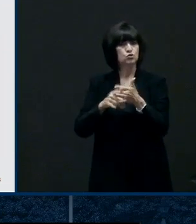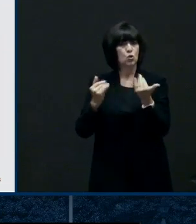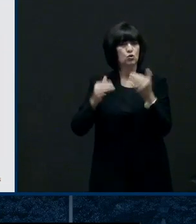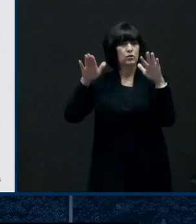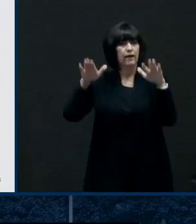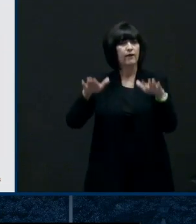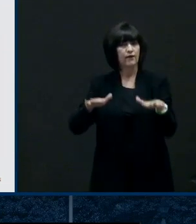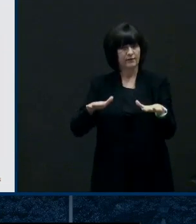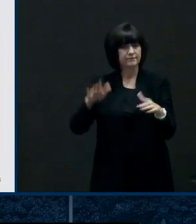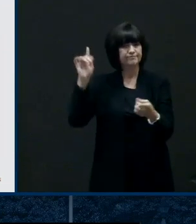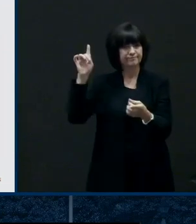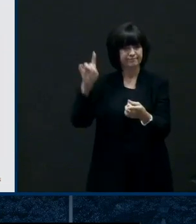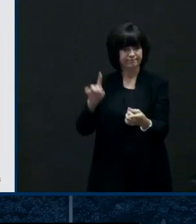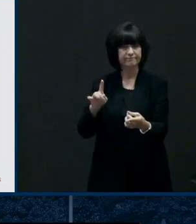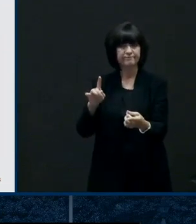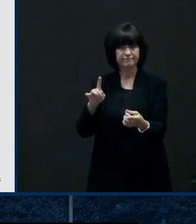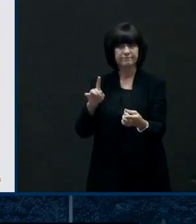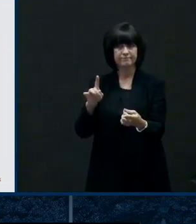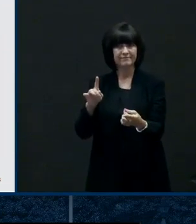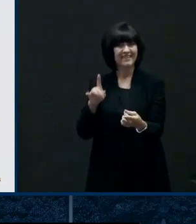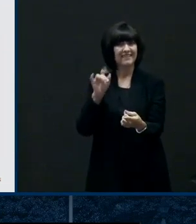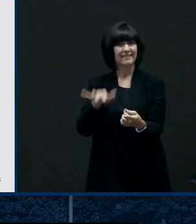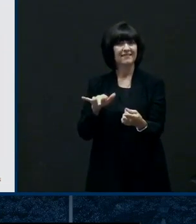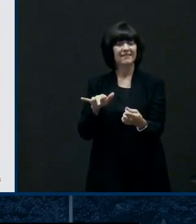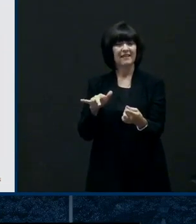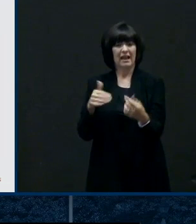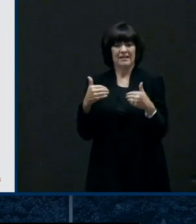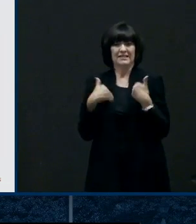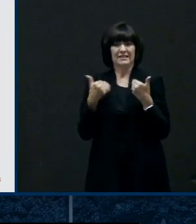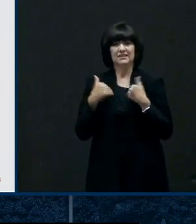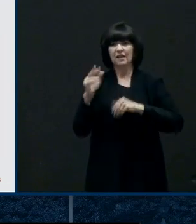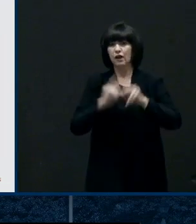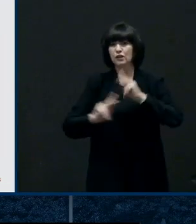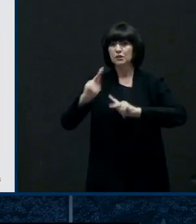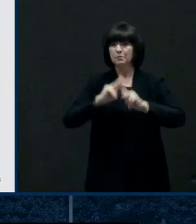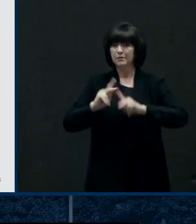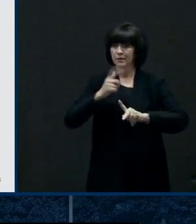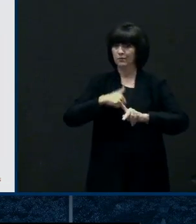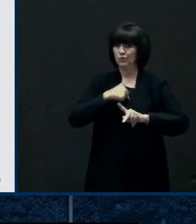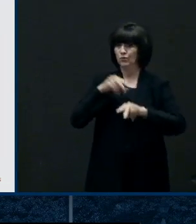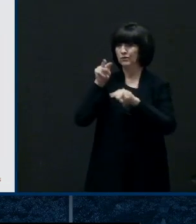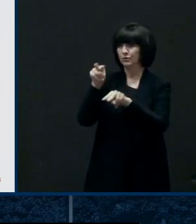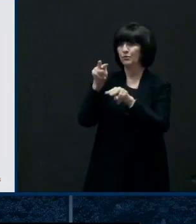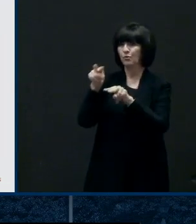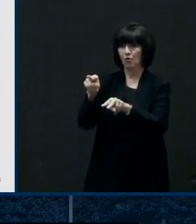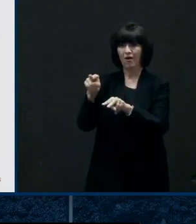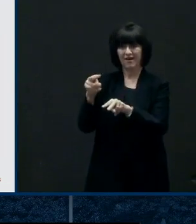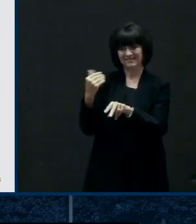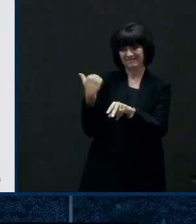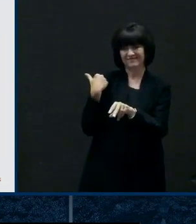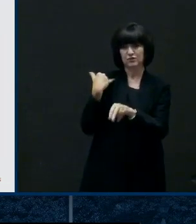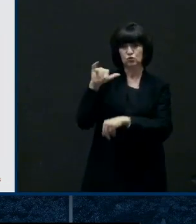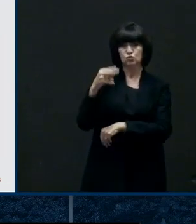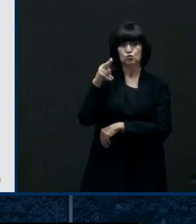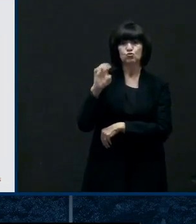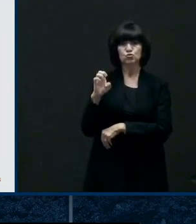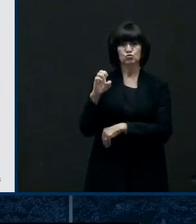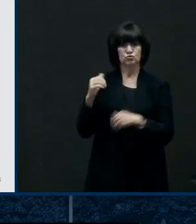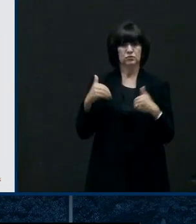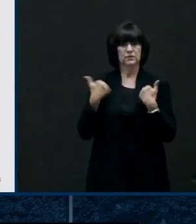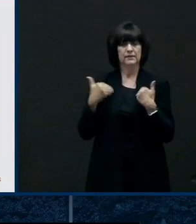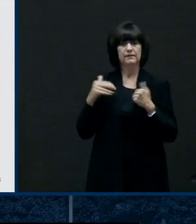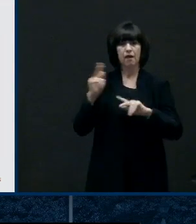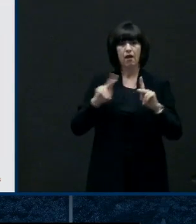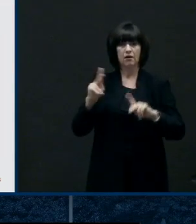that that young uh young adult demographic is where we saw that acceleration in late June and early July and it